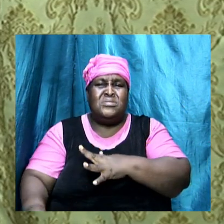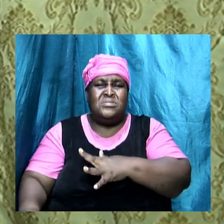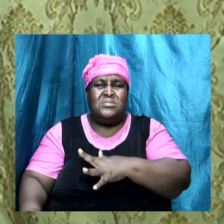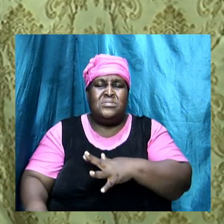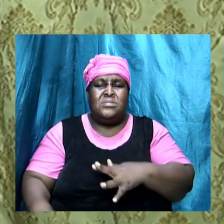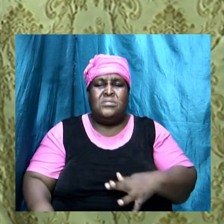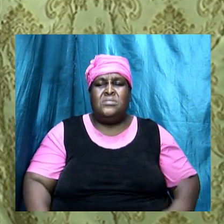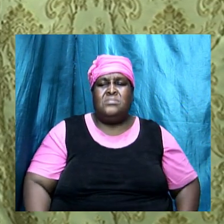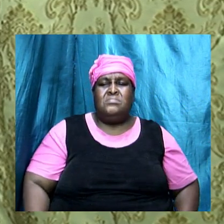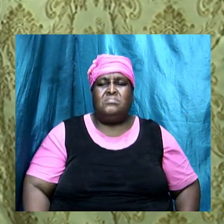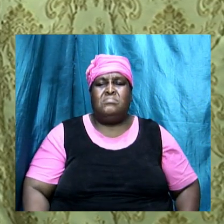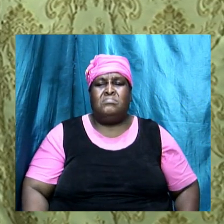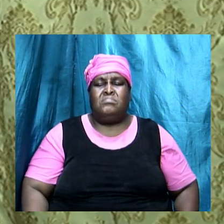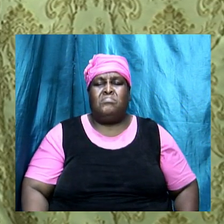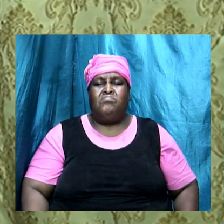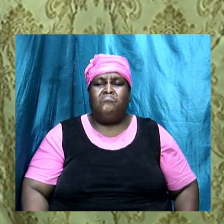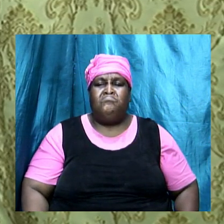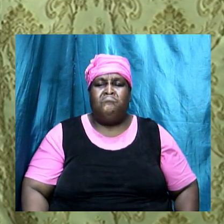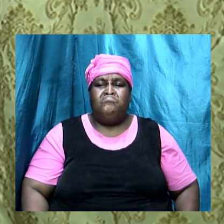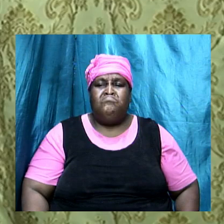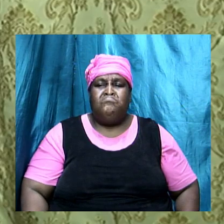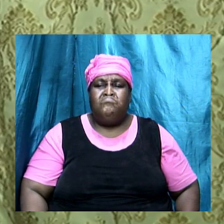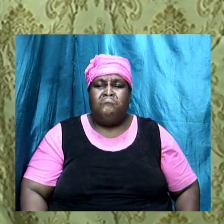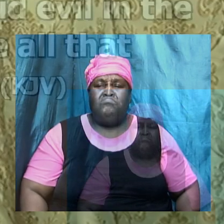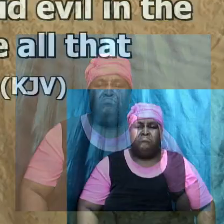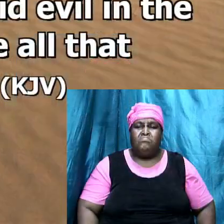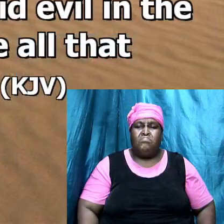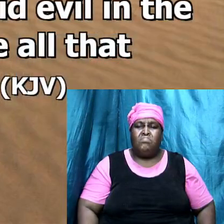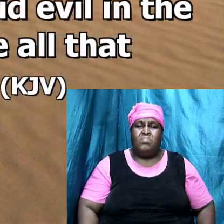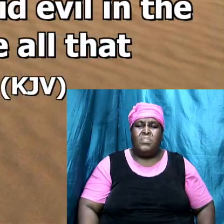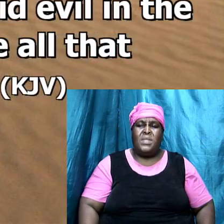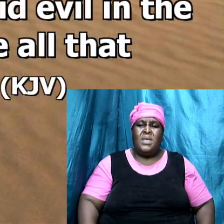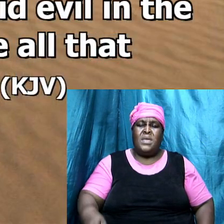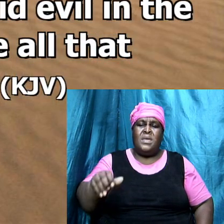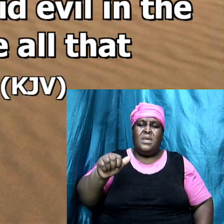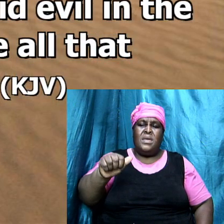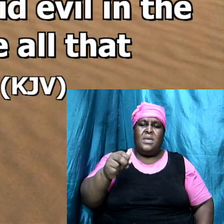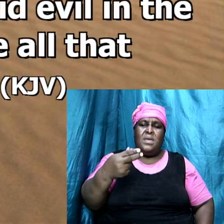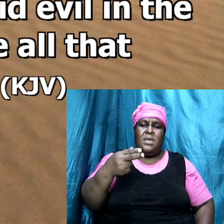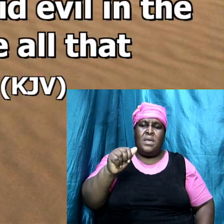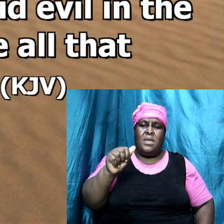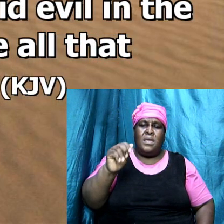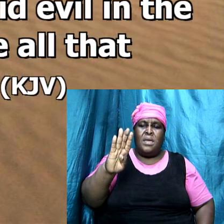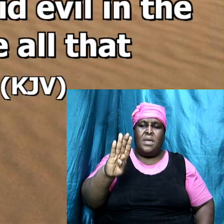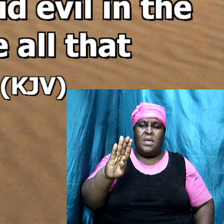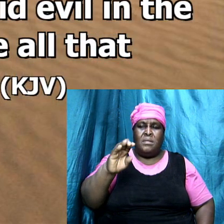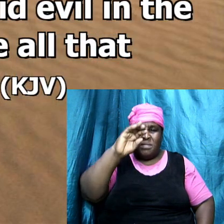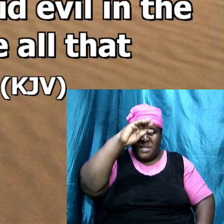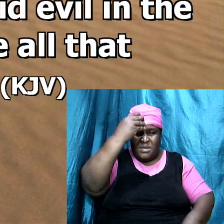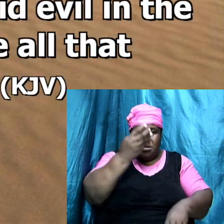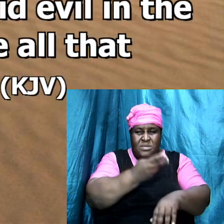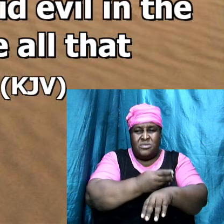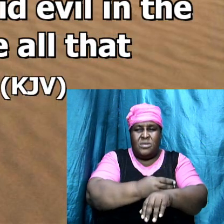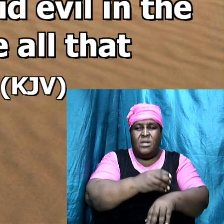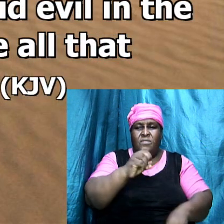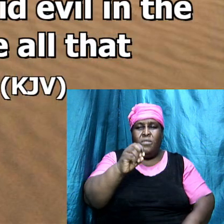but let us look at first kings and Ahab the son